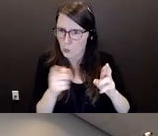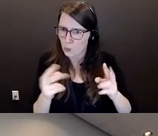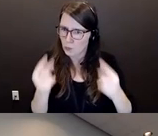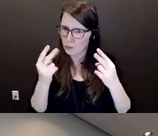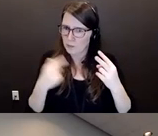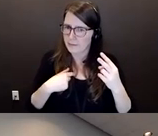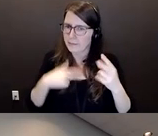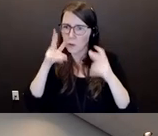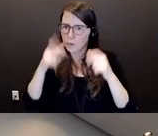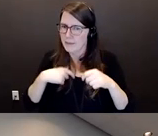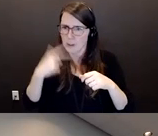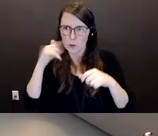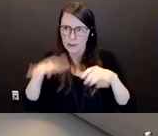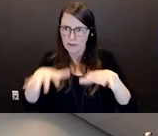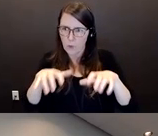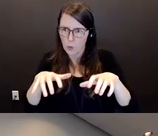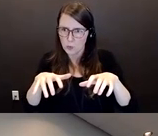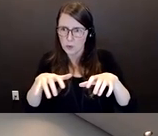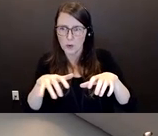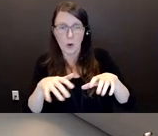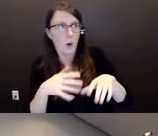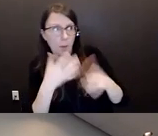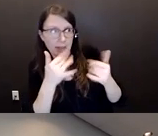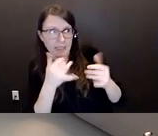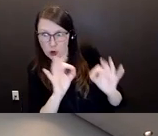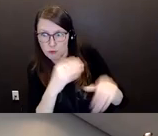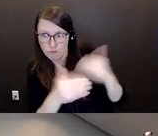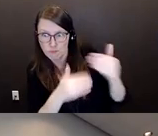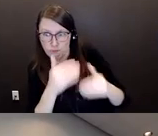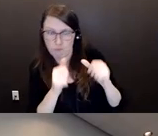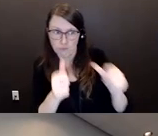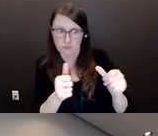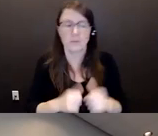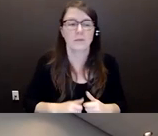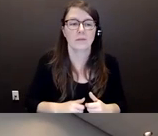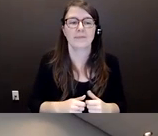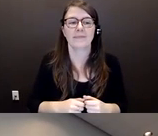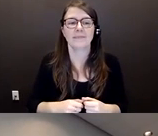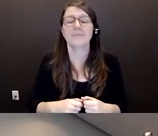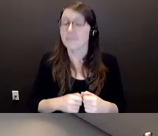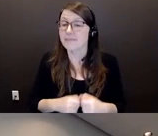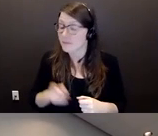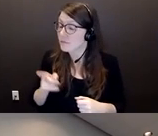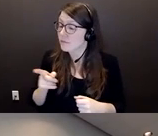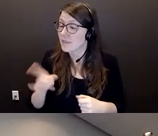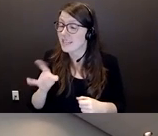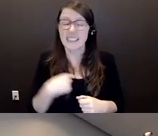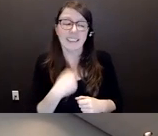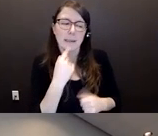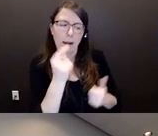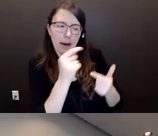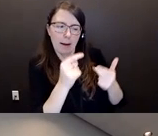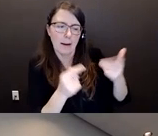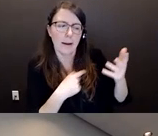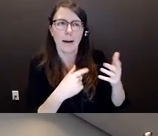Yes, we can hear him. Okay, thank you. So yeah, he would come by at night time.